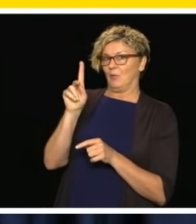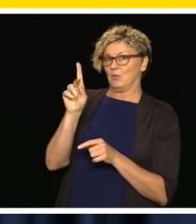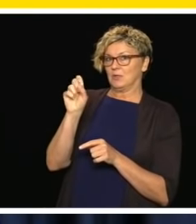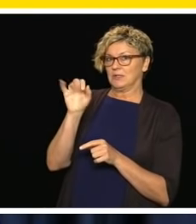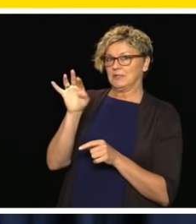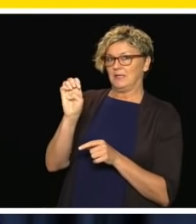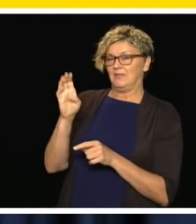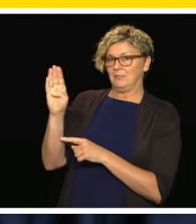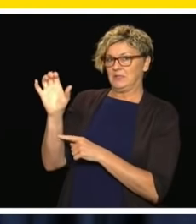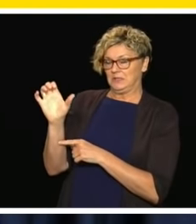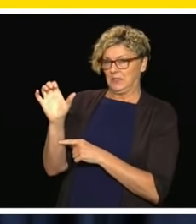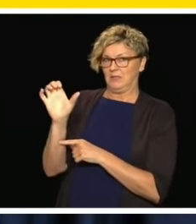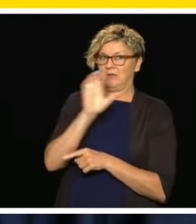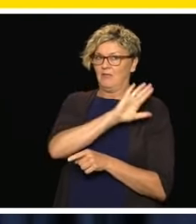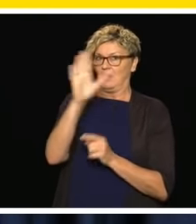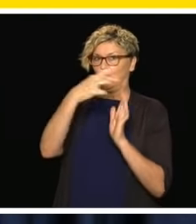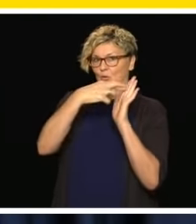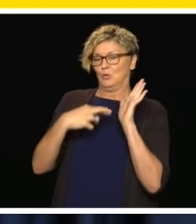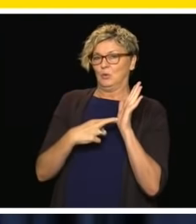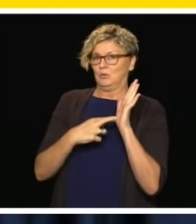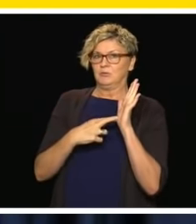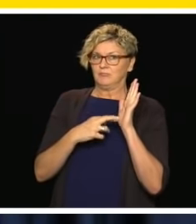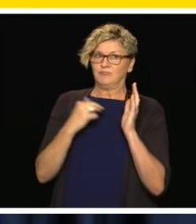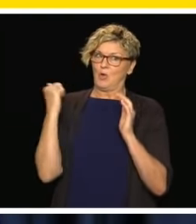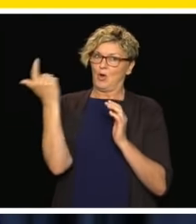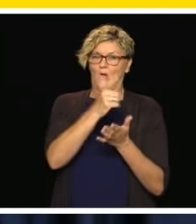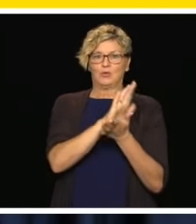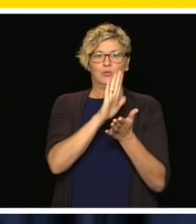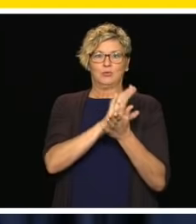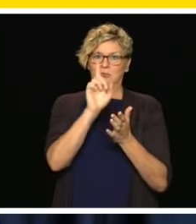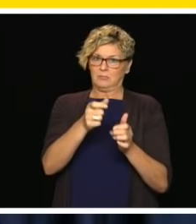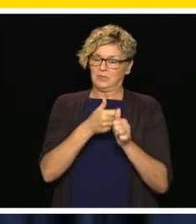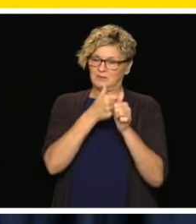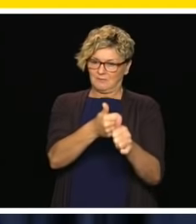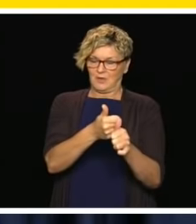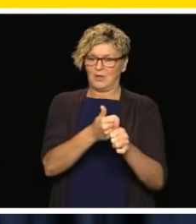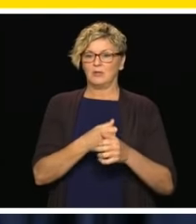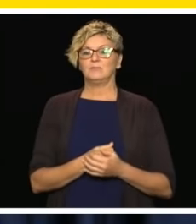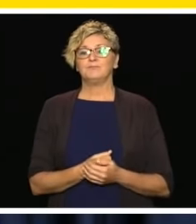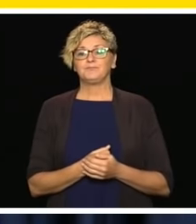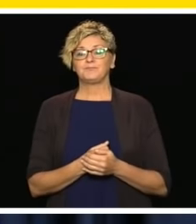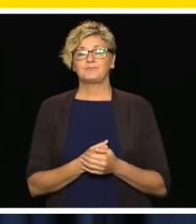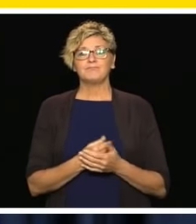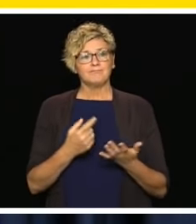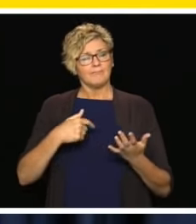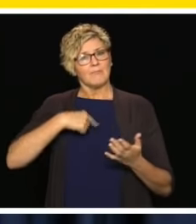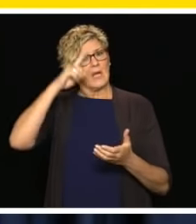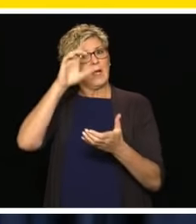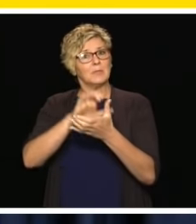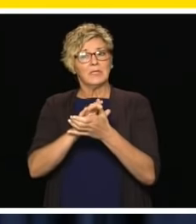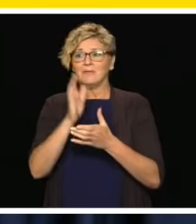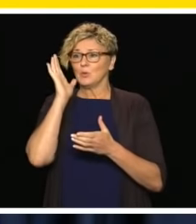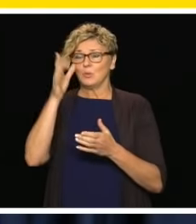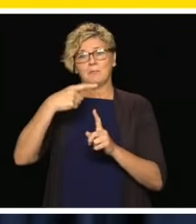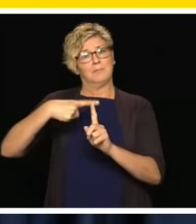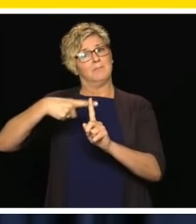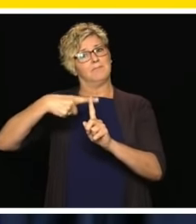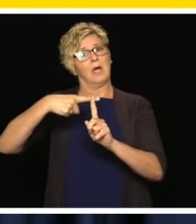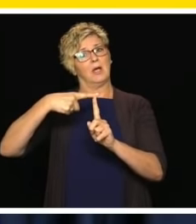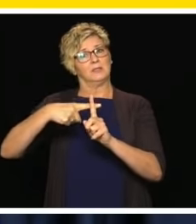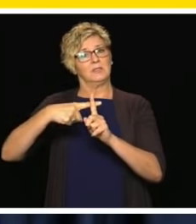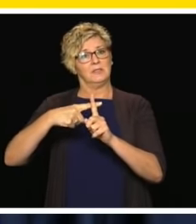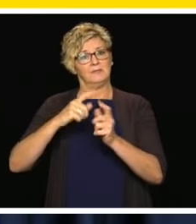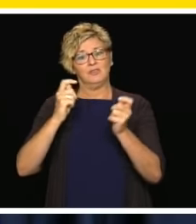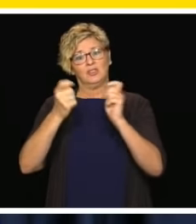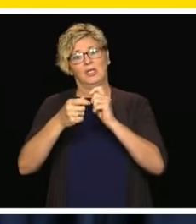reiterate that this transition is voluntary, but I believe that it's going to be positive, net positive for the kids of British Columbia. It's going to be